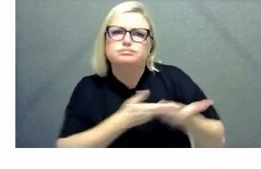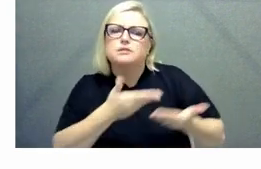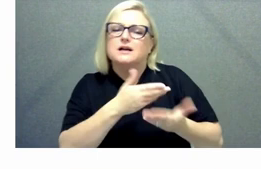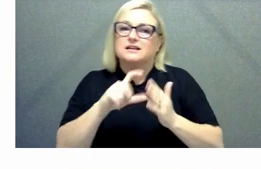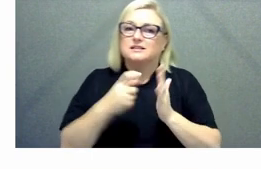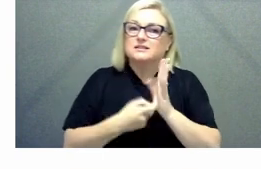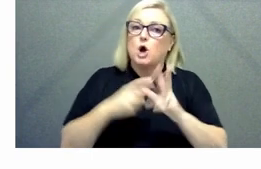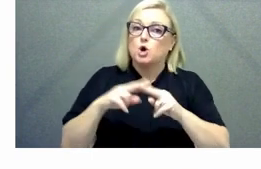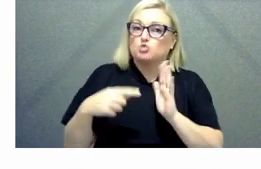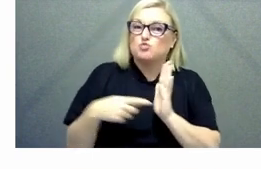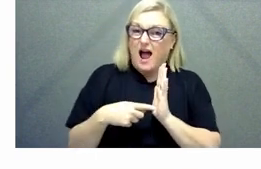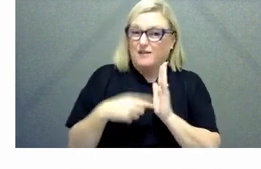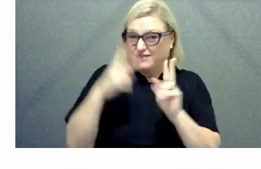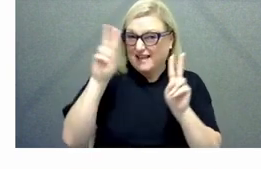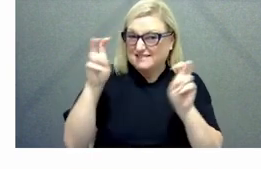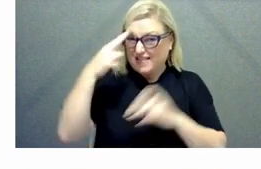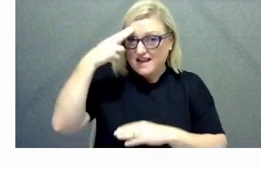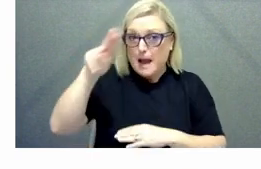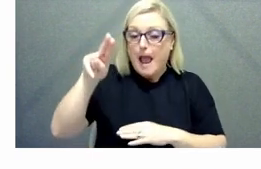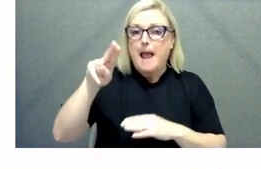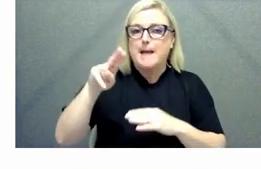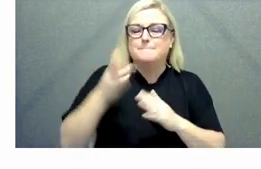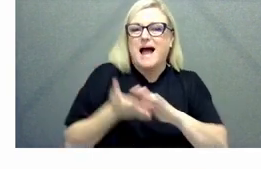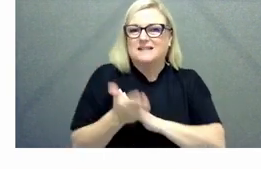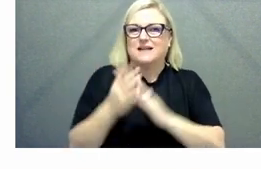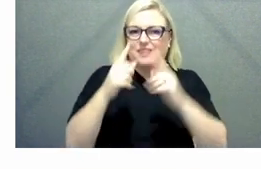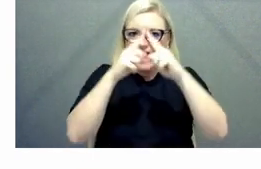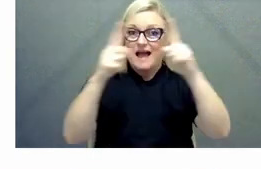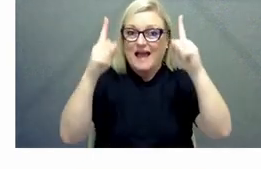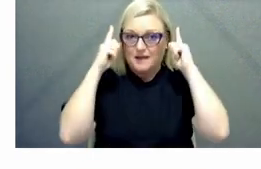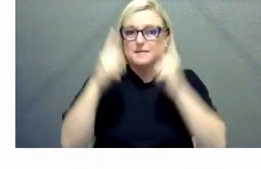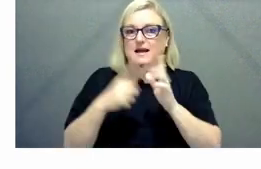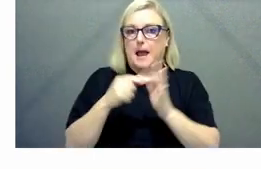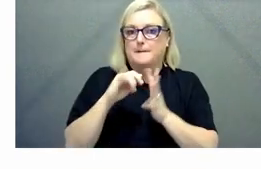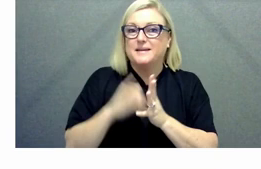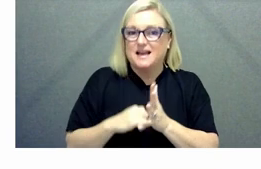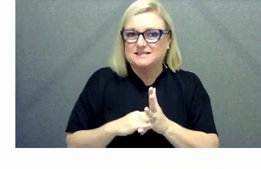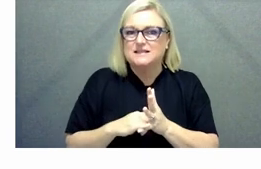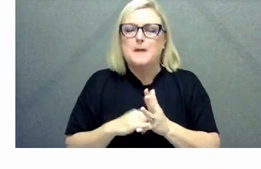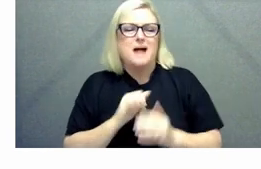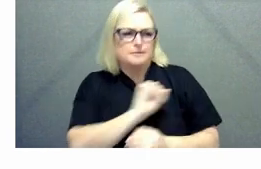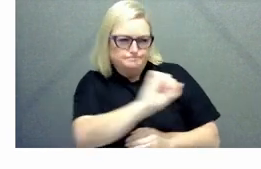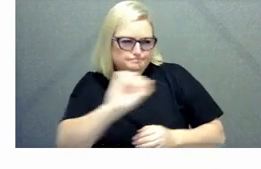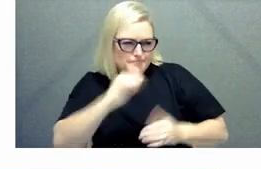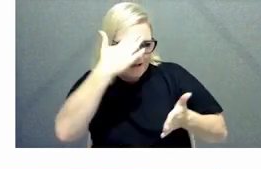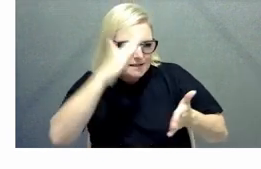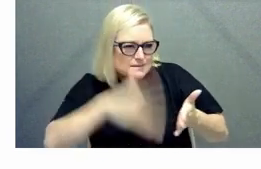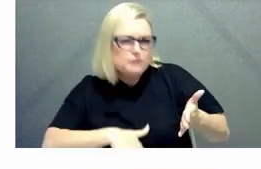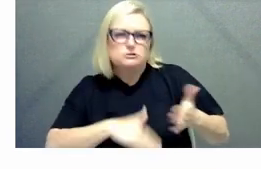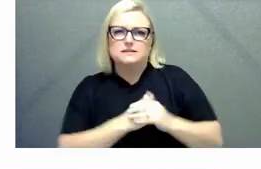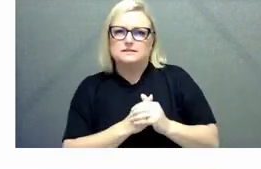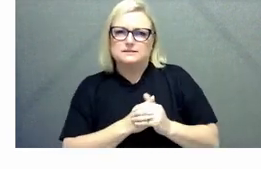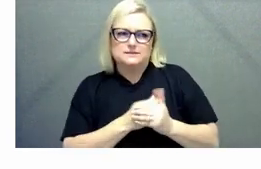it's very much that apprenticeship model of learning from practice understanding what's important and really